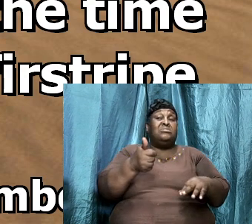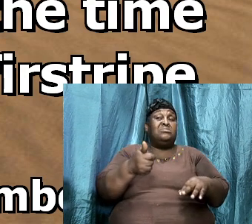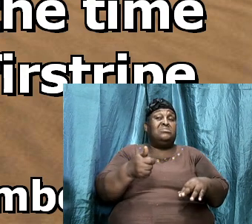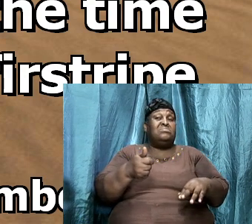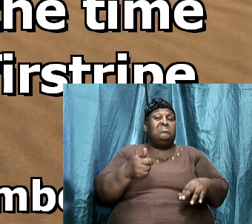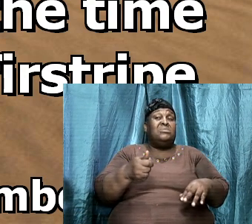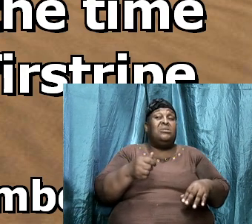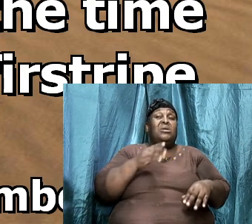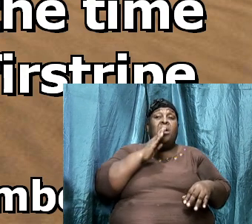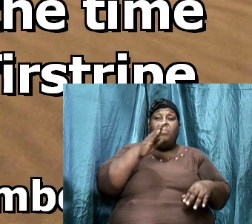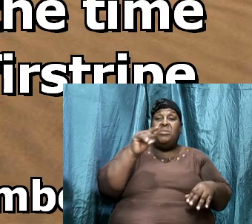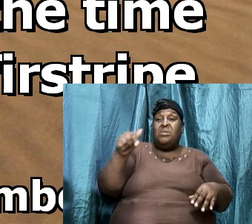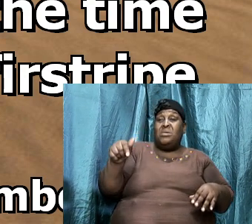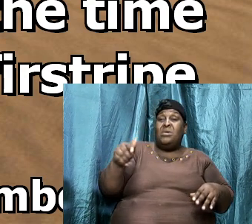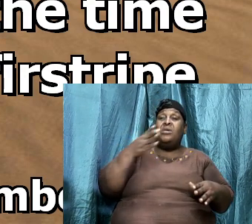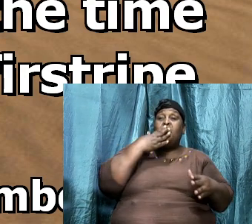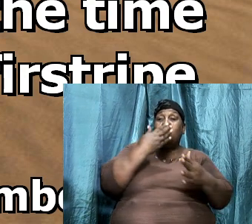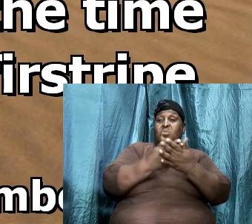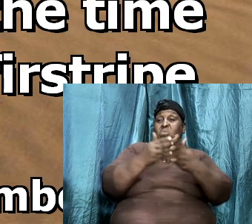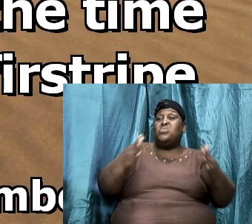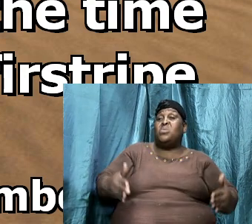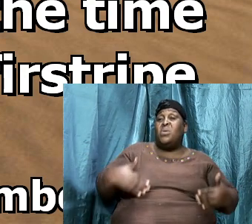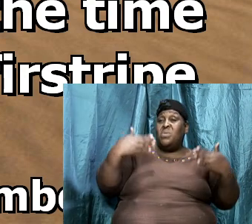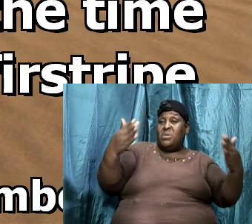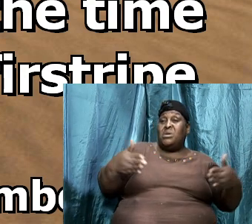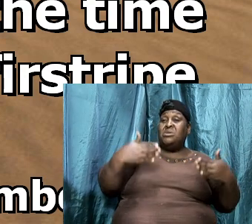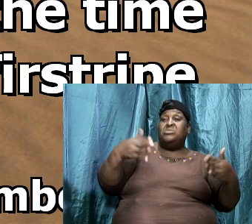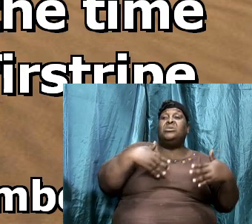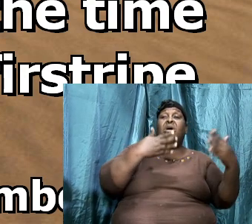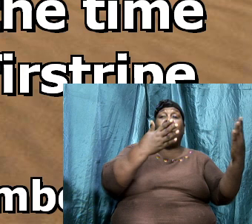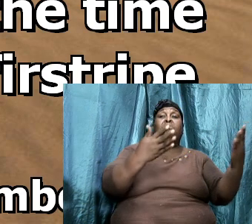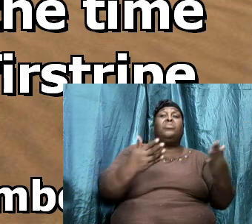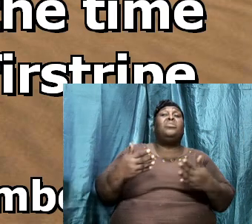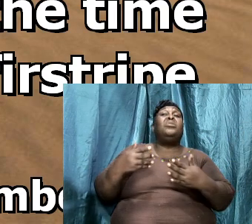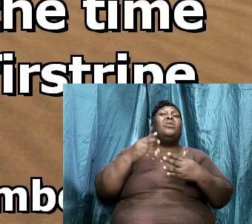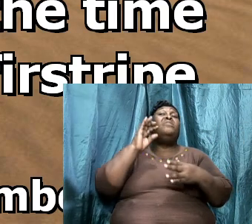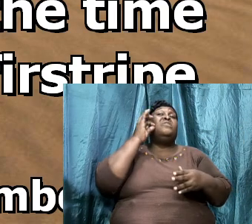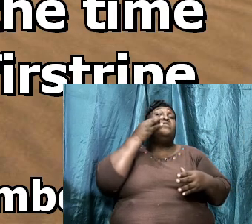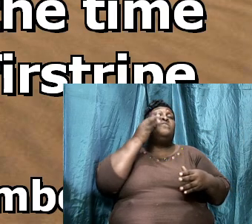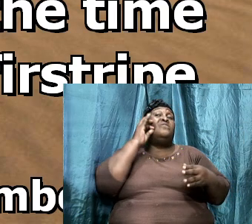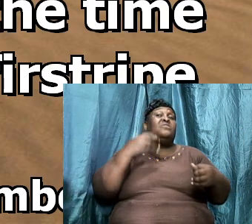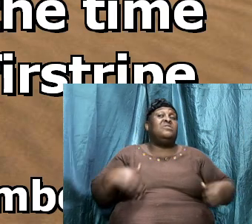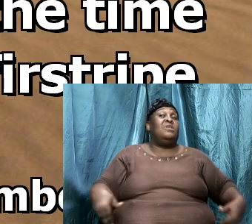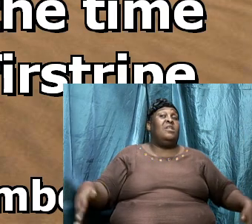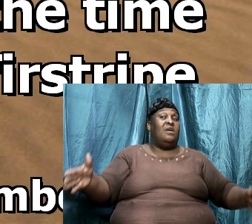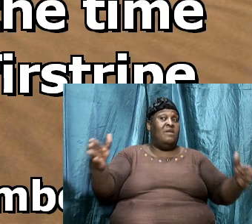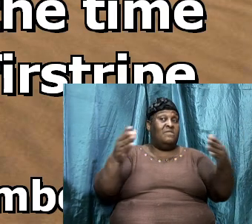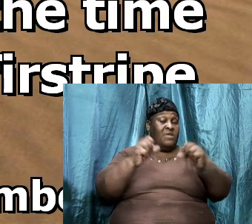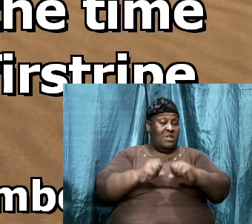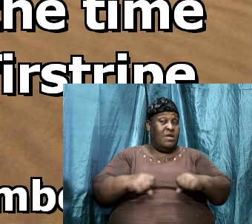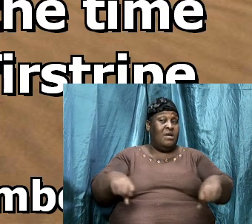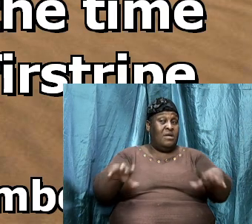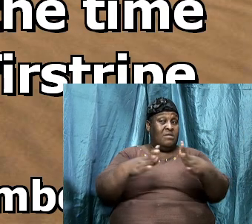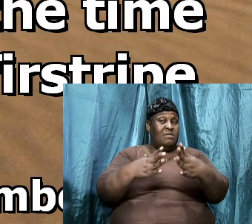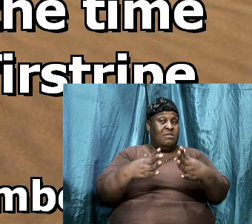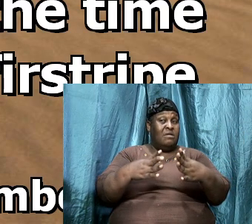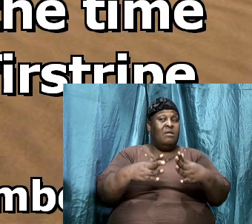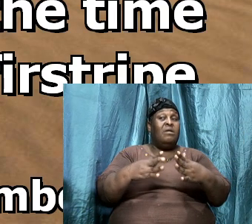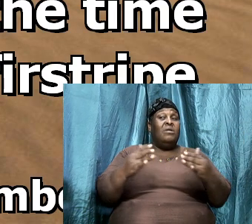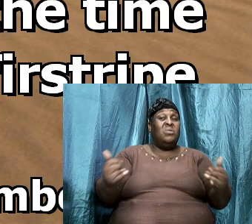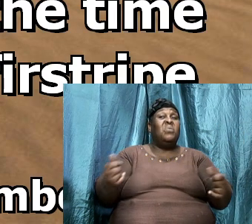and be ye of good courage, and bring of the fruit of the land.